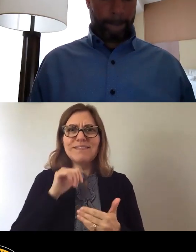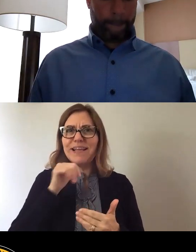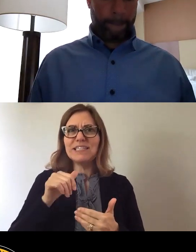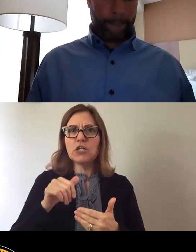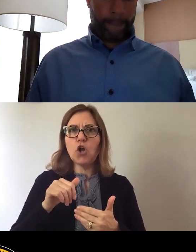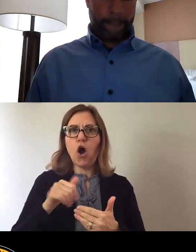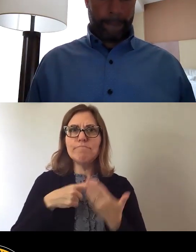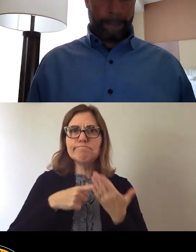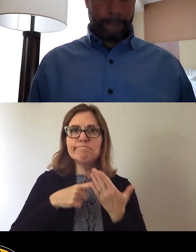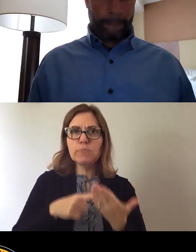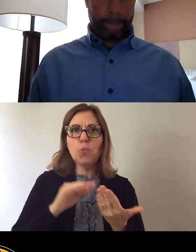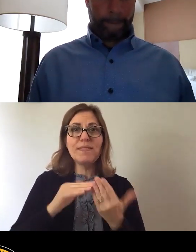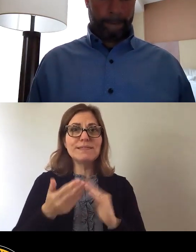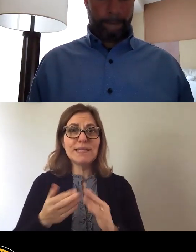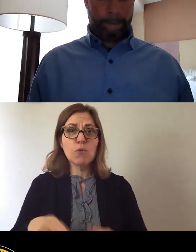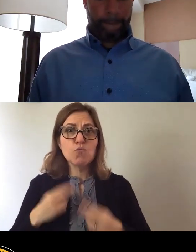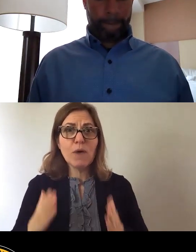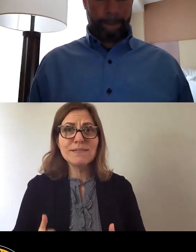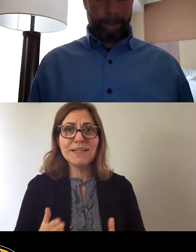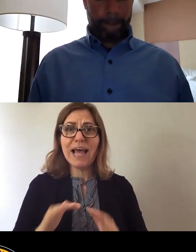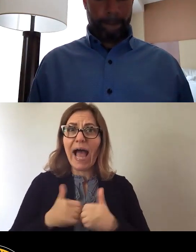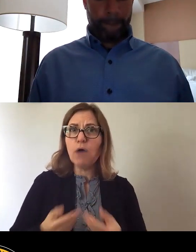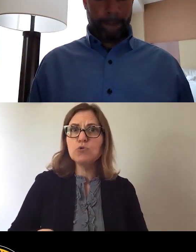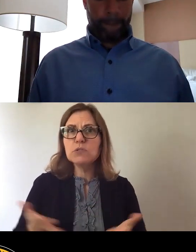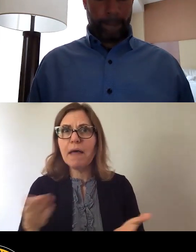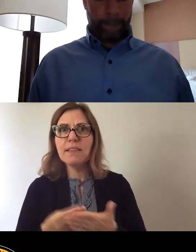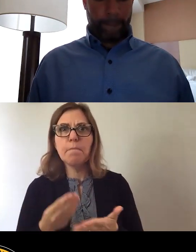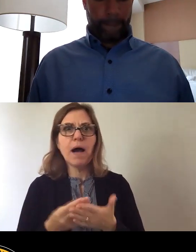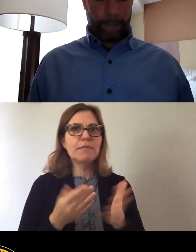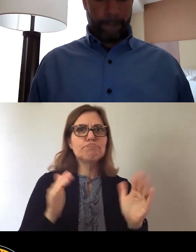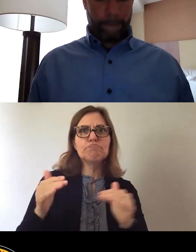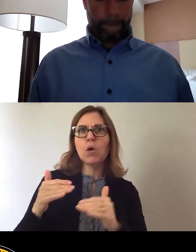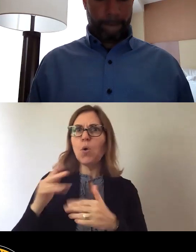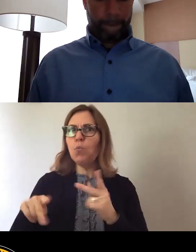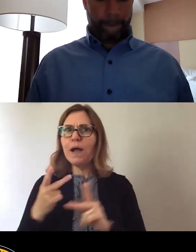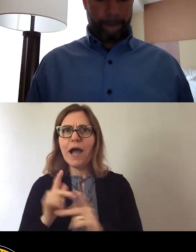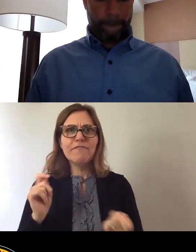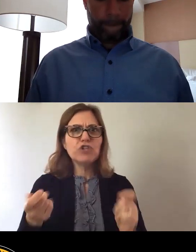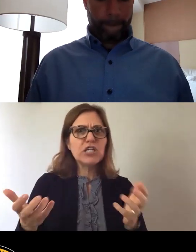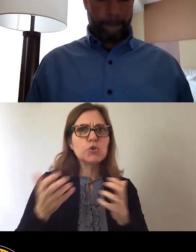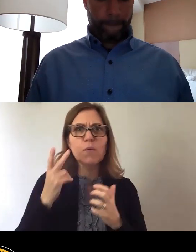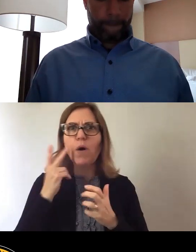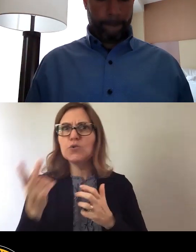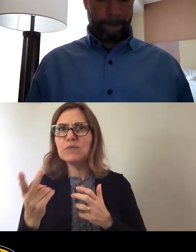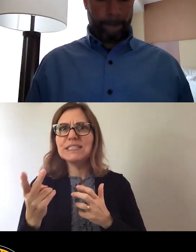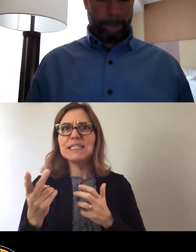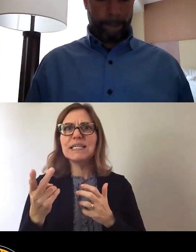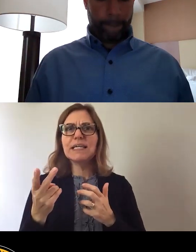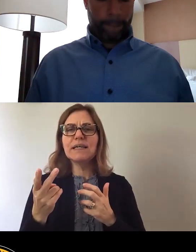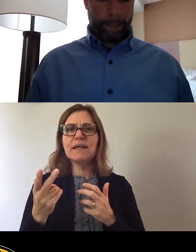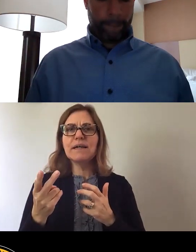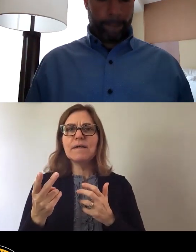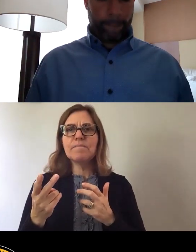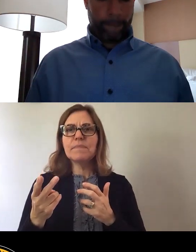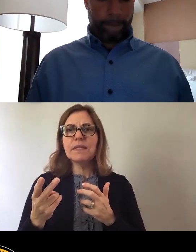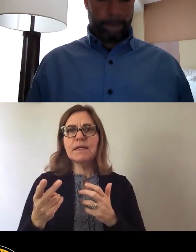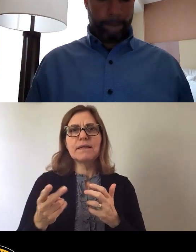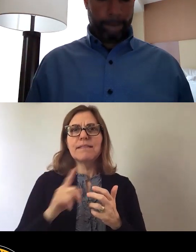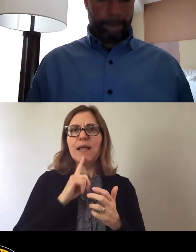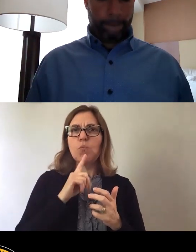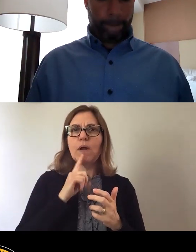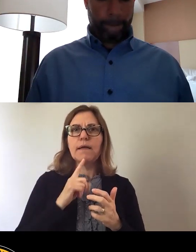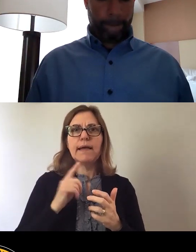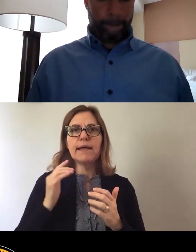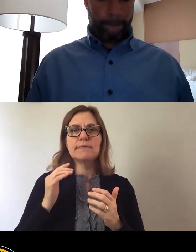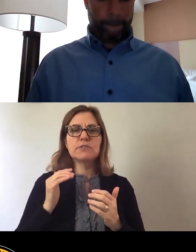to say, how do we want to spend this money? What kinds of change do we want to see? Instead, it's advancing the status quo and